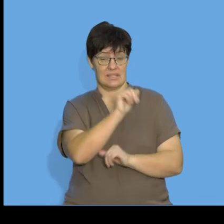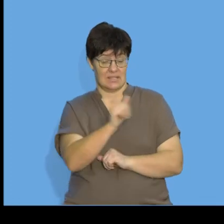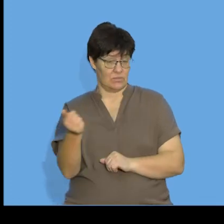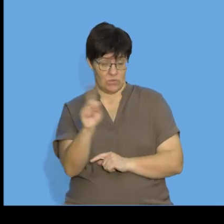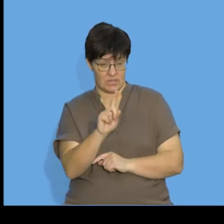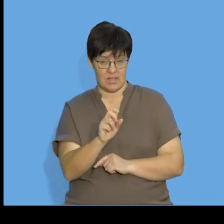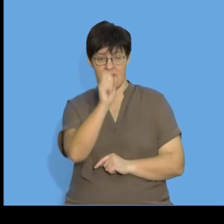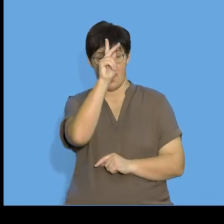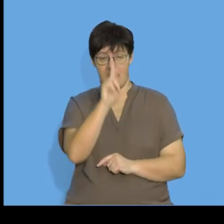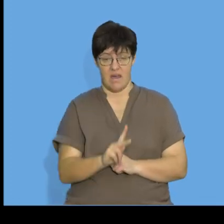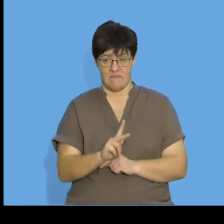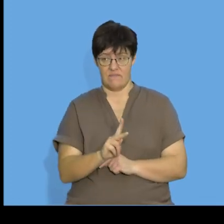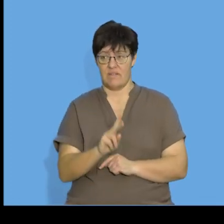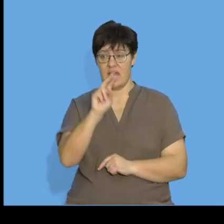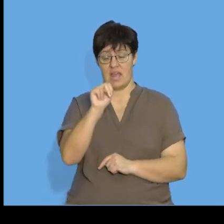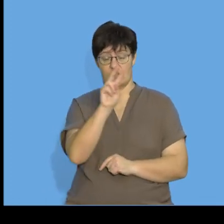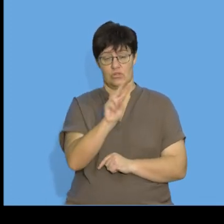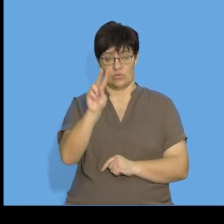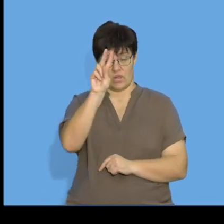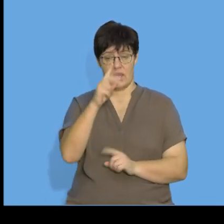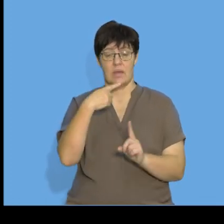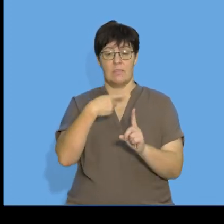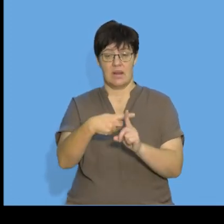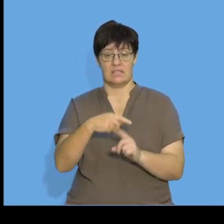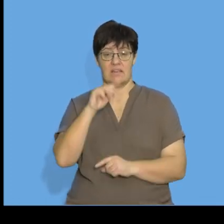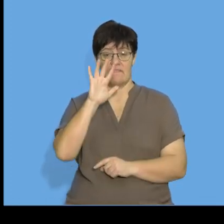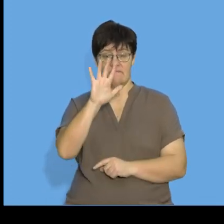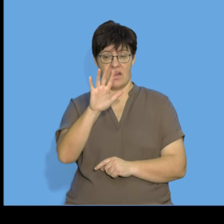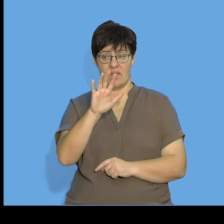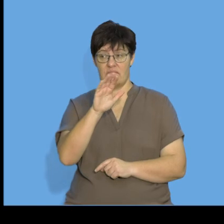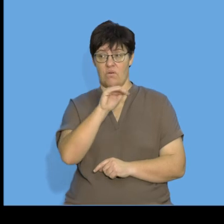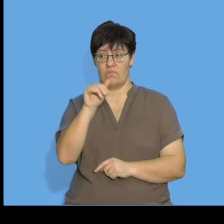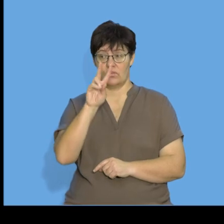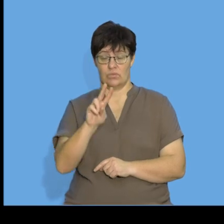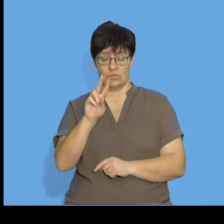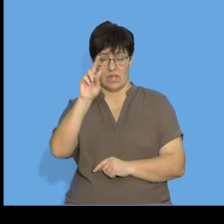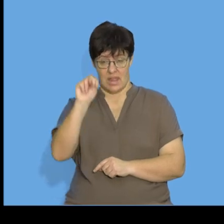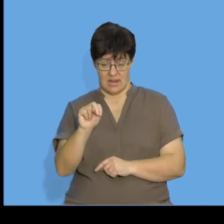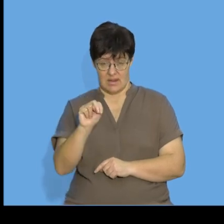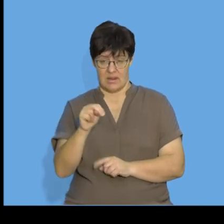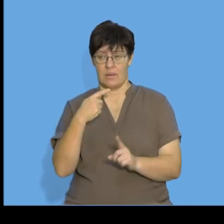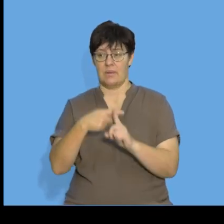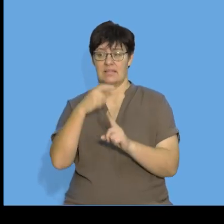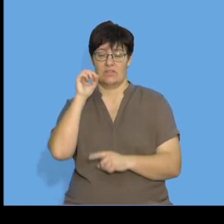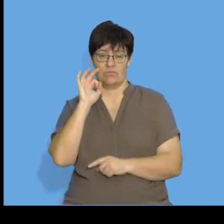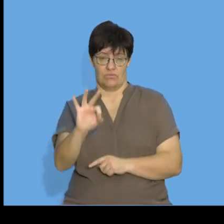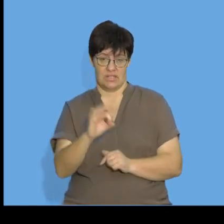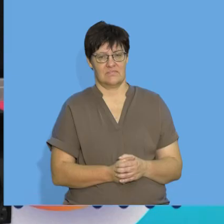a half n squared plus five over two n plus three